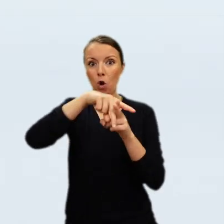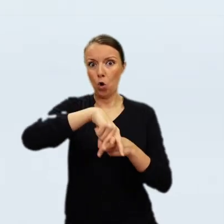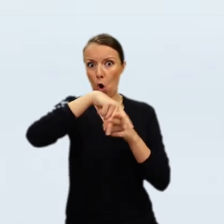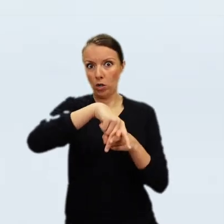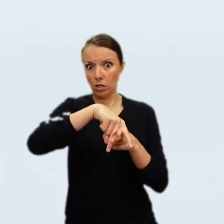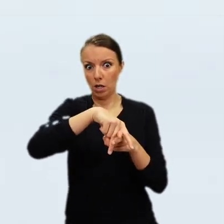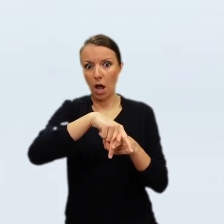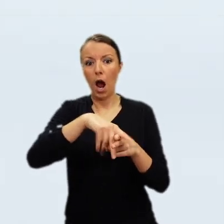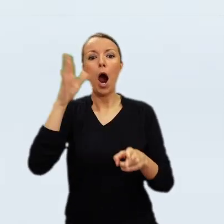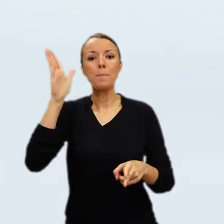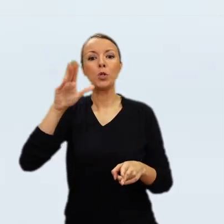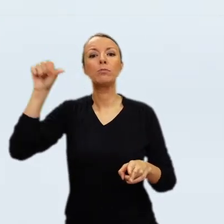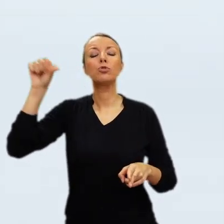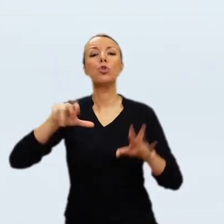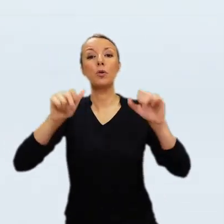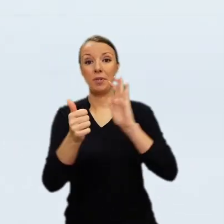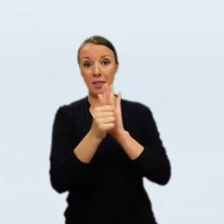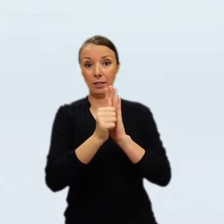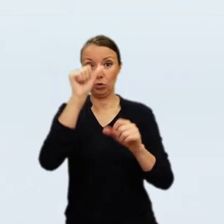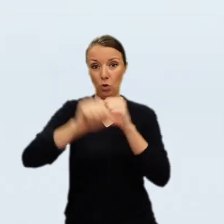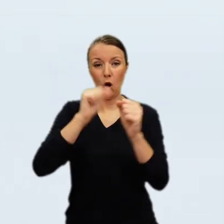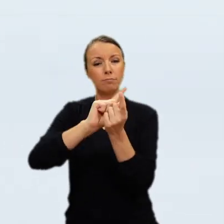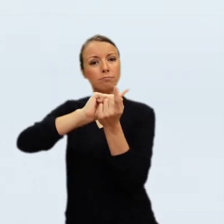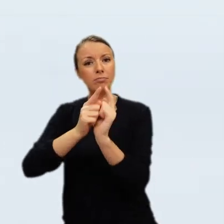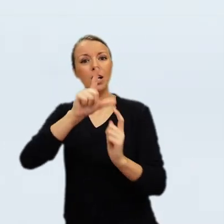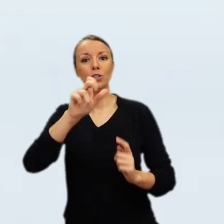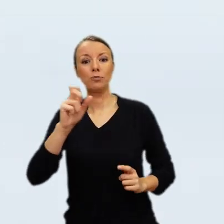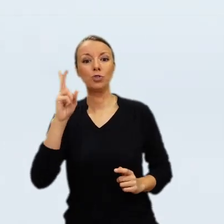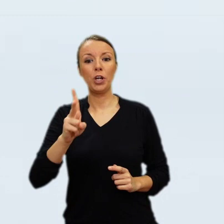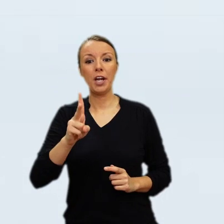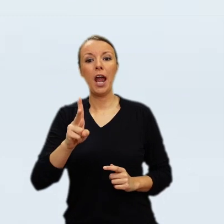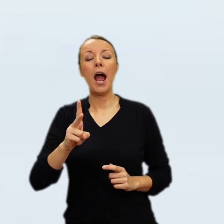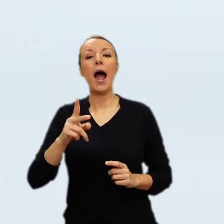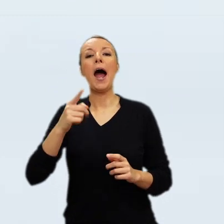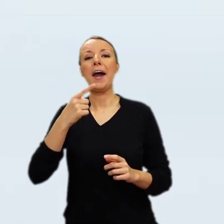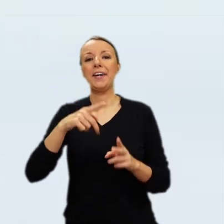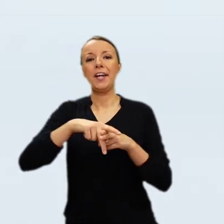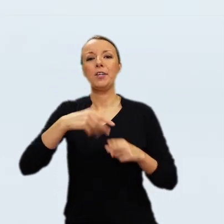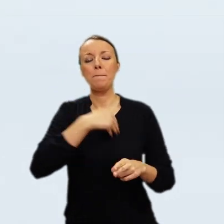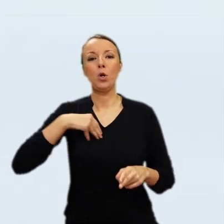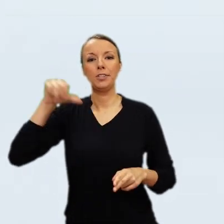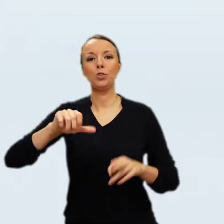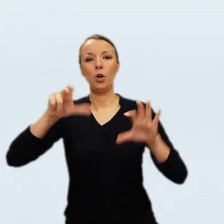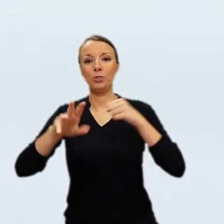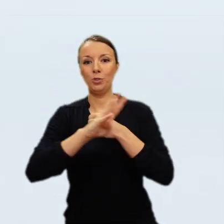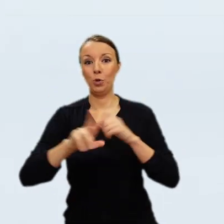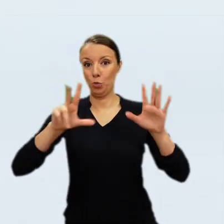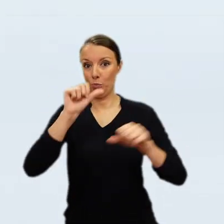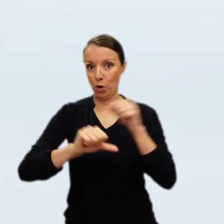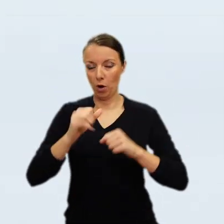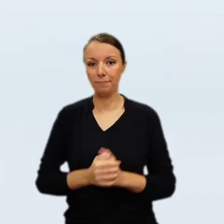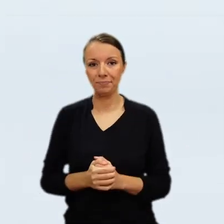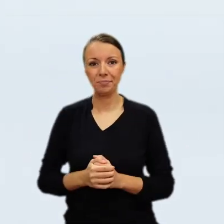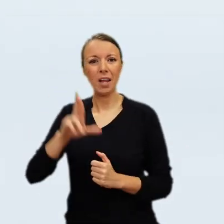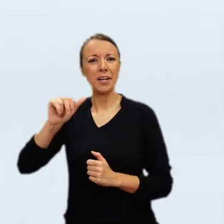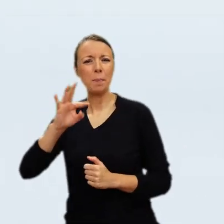as Lee Sovczyk in 1811 and Polish Rider in 1898. But Rembrandt most likely intended the painting to